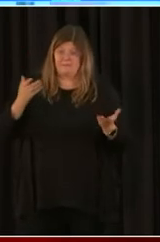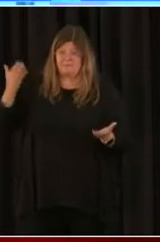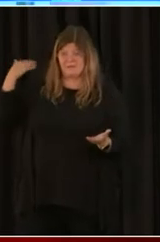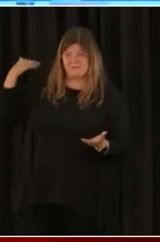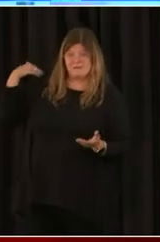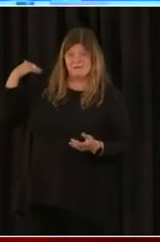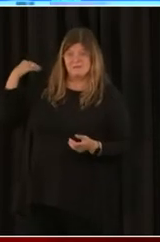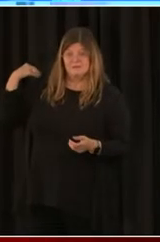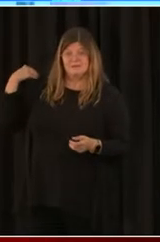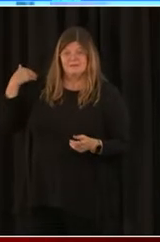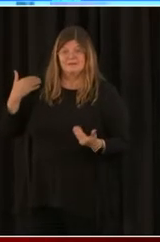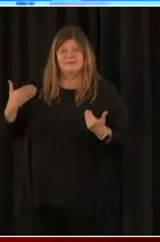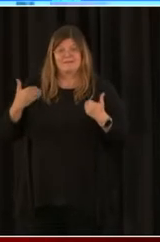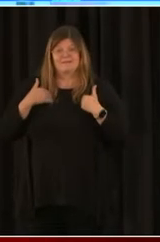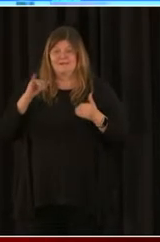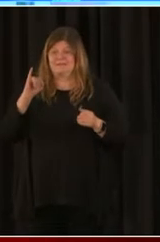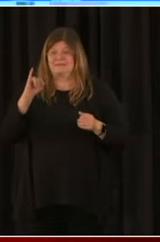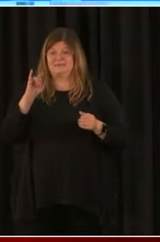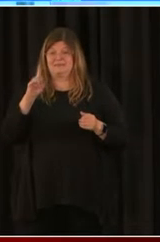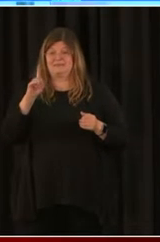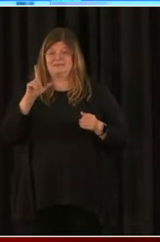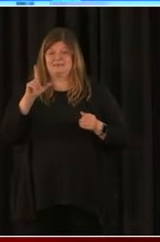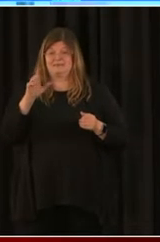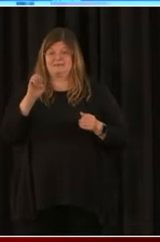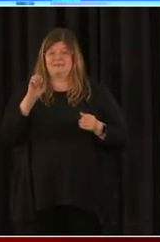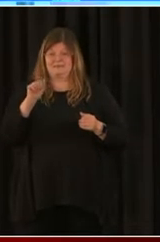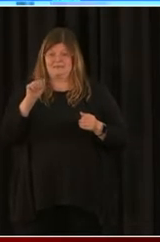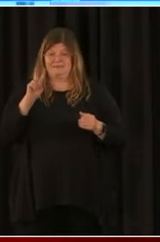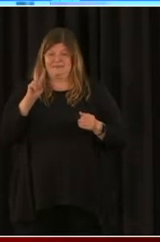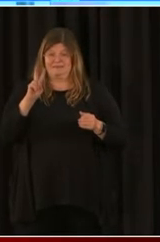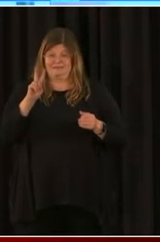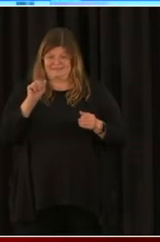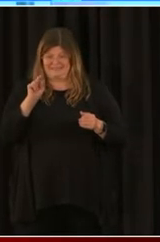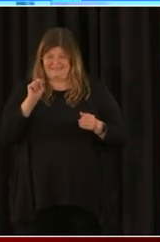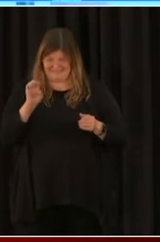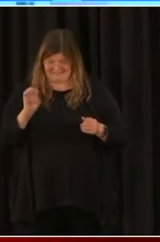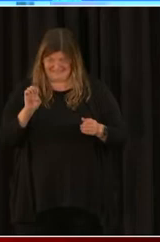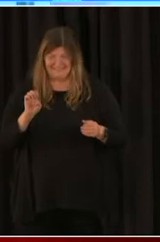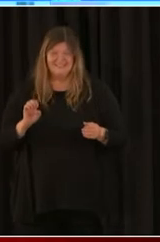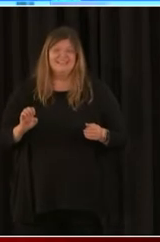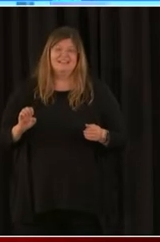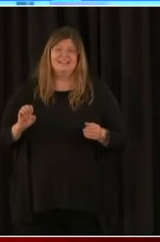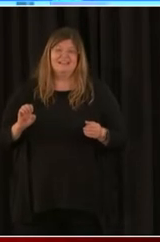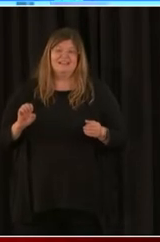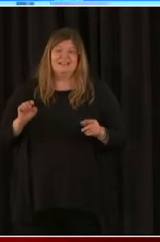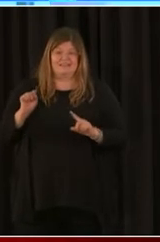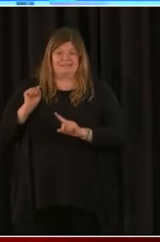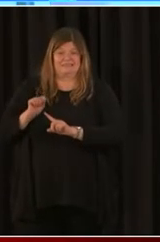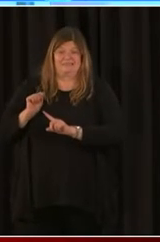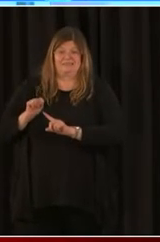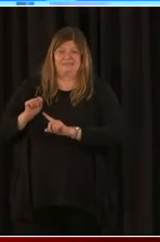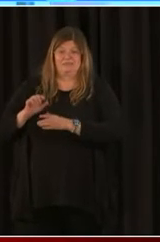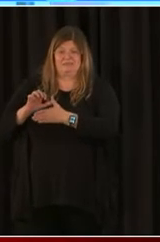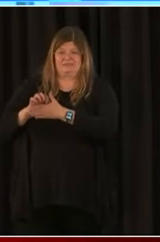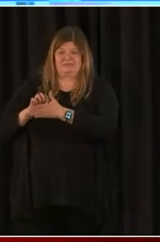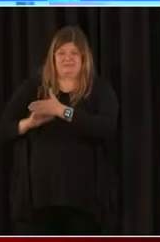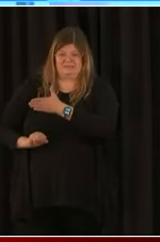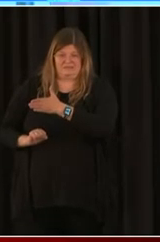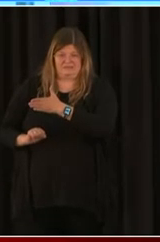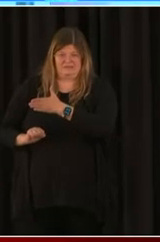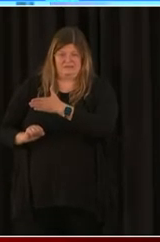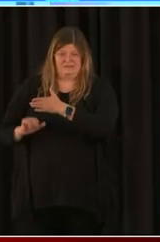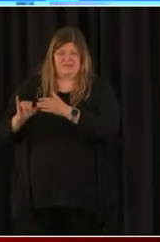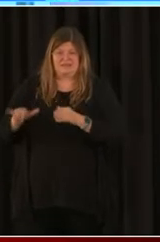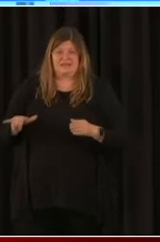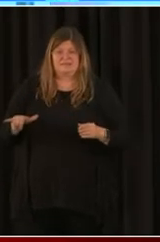idle advance grant from the PPP for loan forgiveness. So if you recall, if you received the